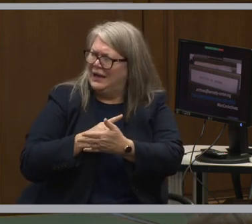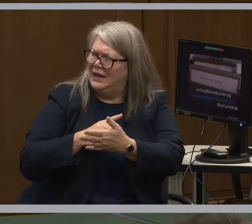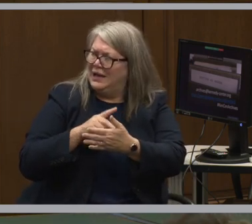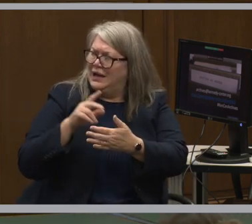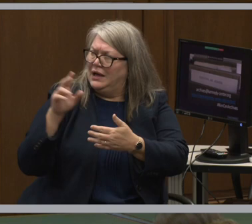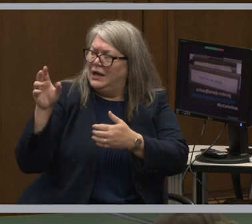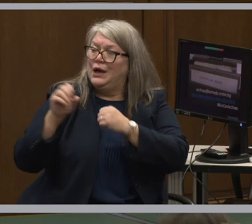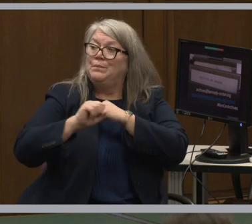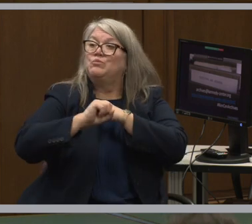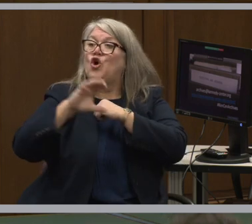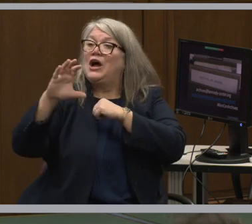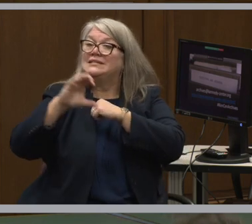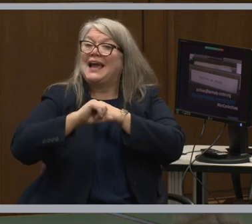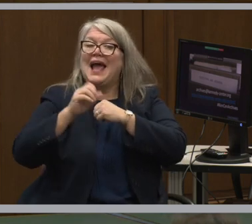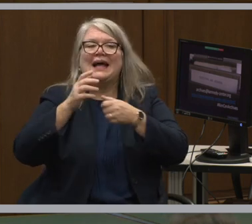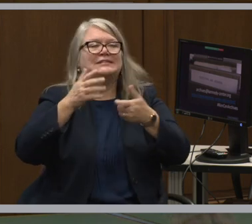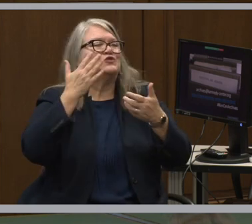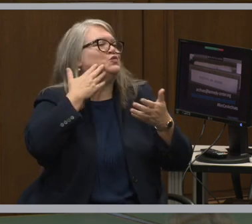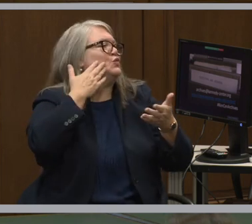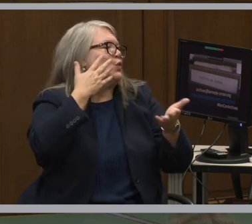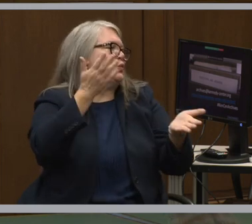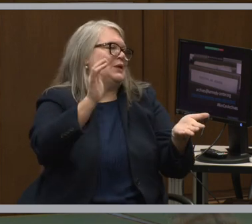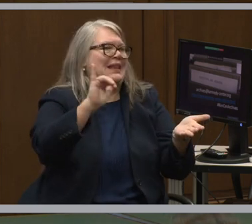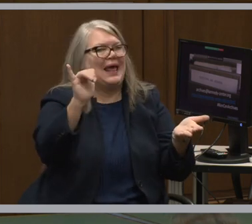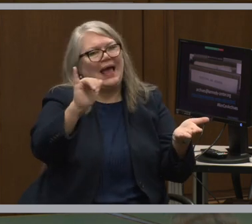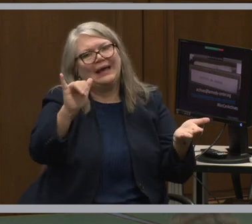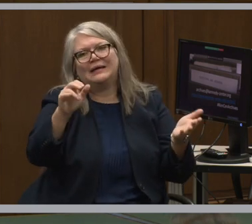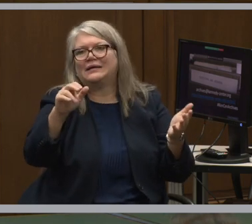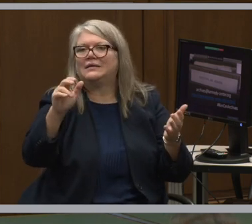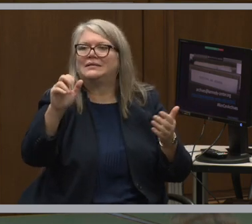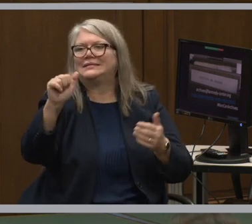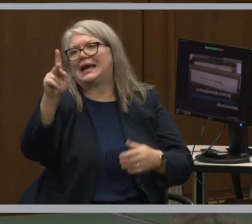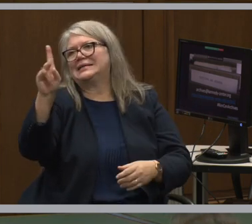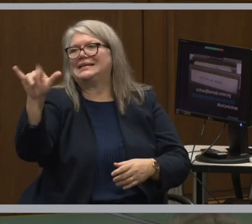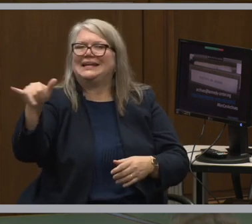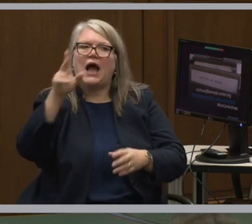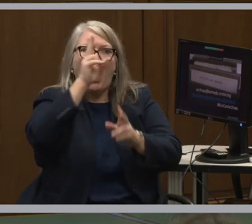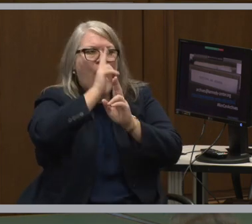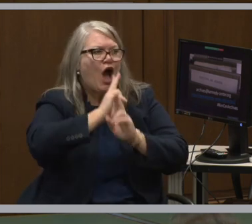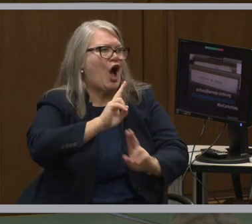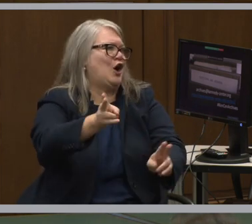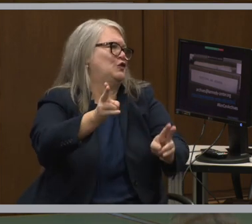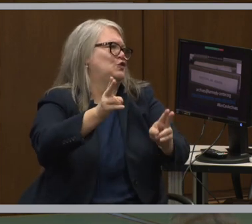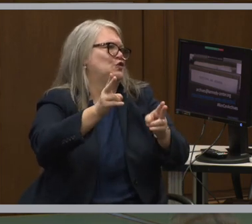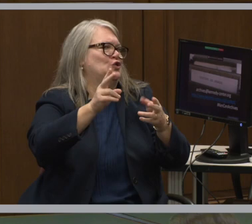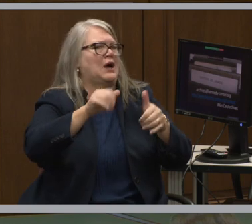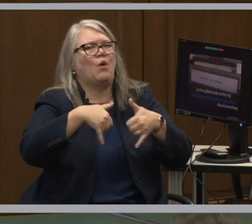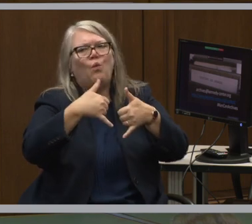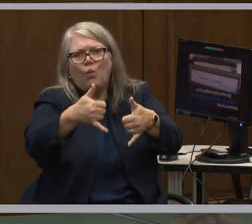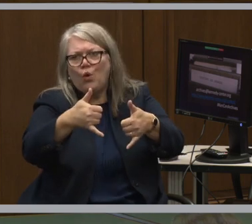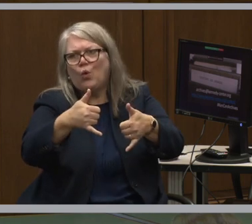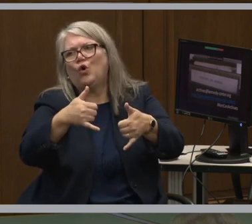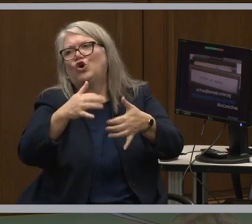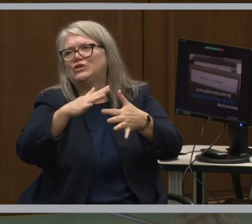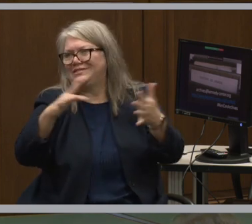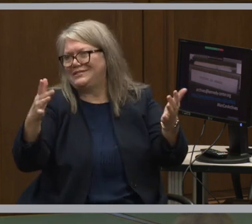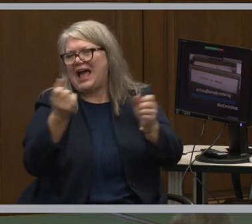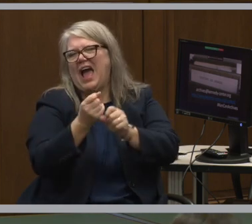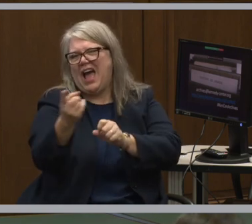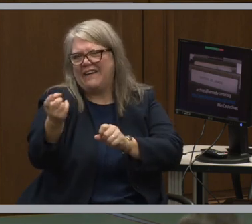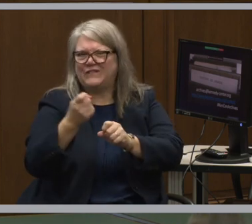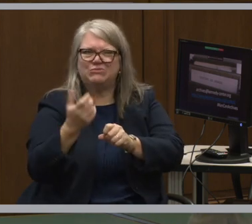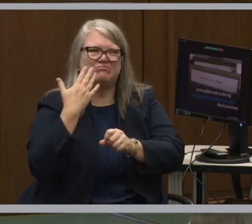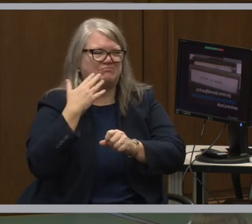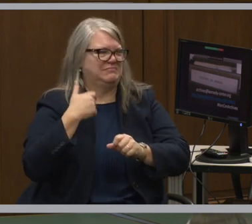The broadcasts that are done, like the Kennedy Awards, honors, I should say, Kennedy Center Honors that happen every year,